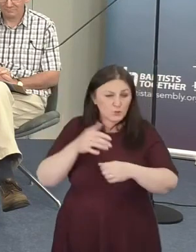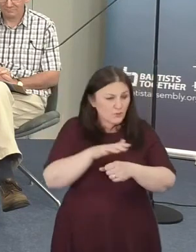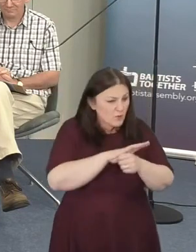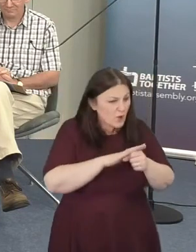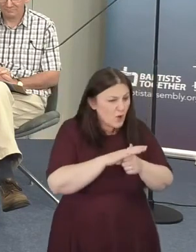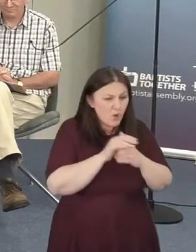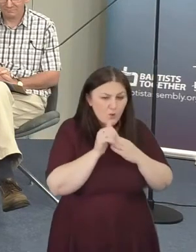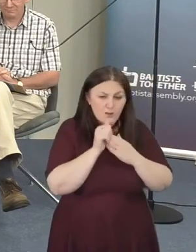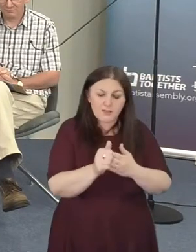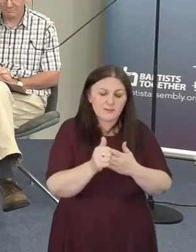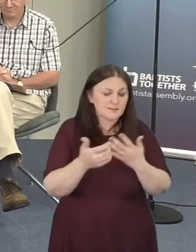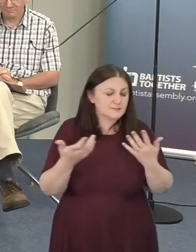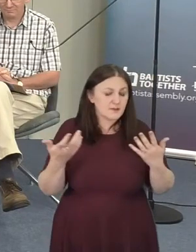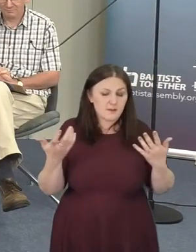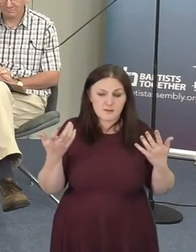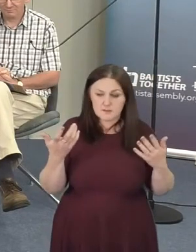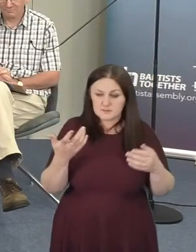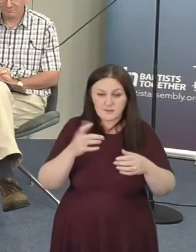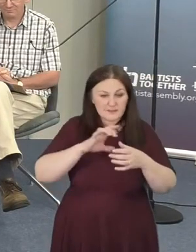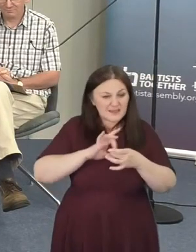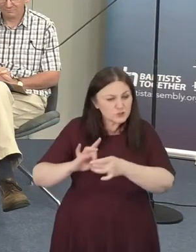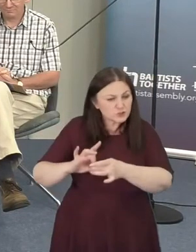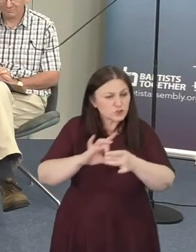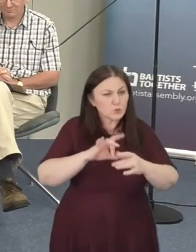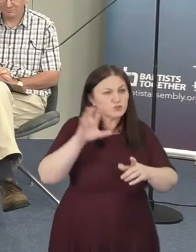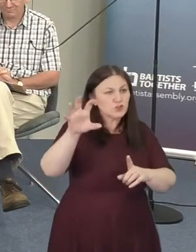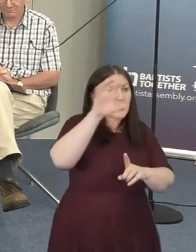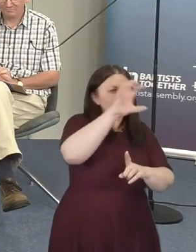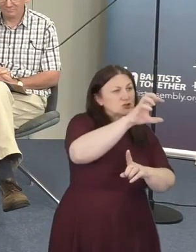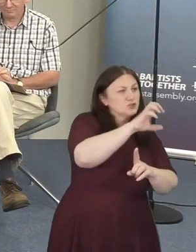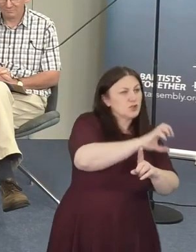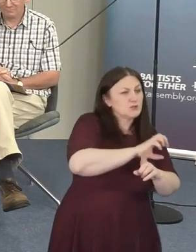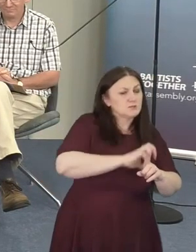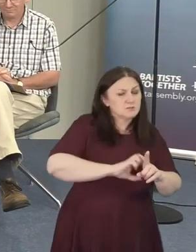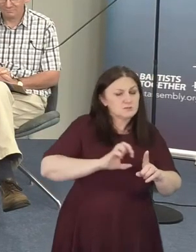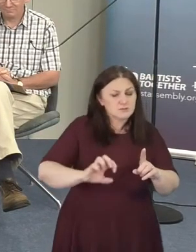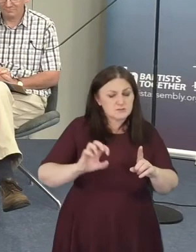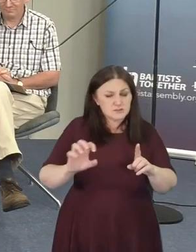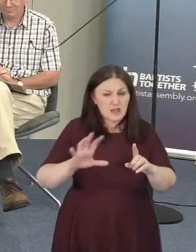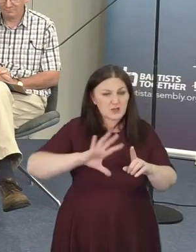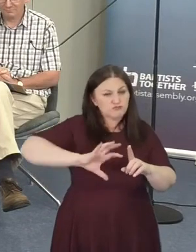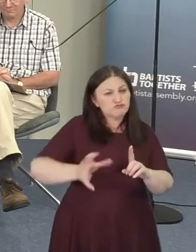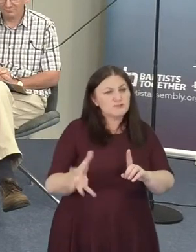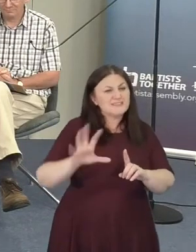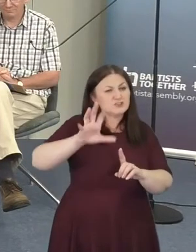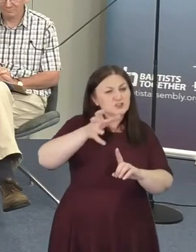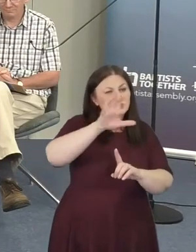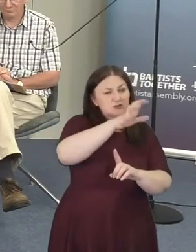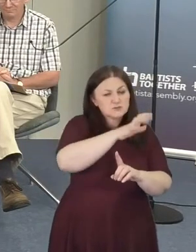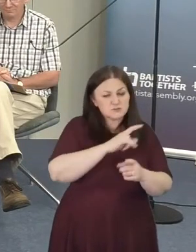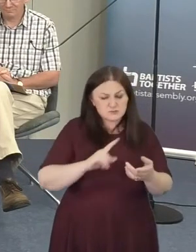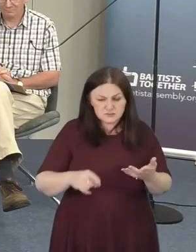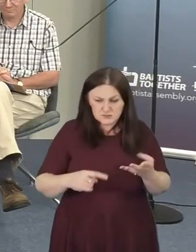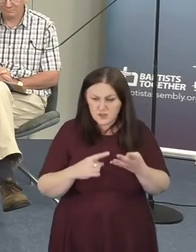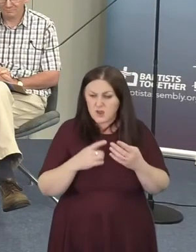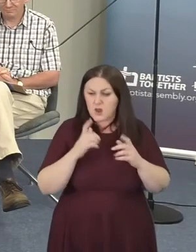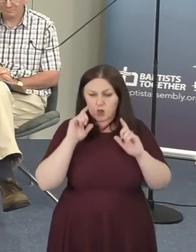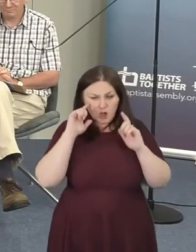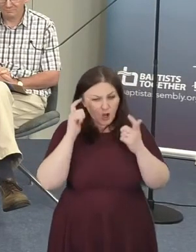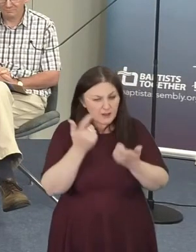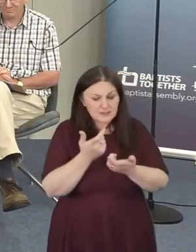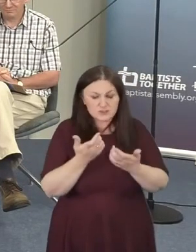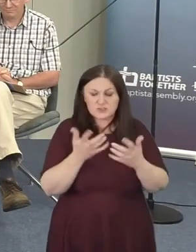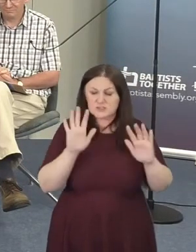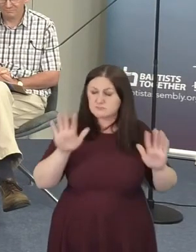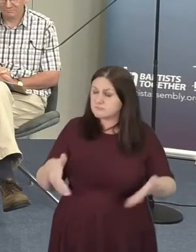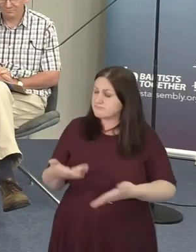We pray for our associations and all the life there is regionally. We pray for our colleges and